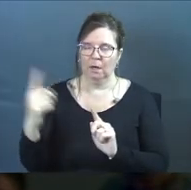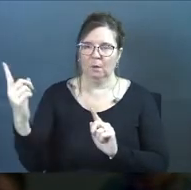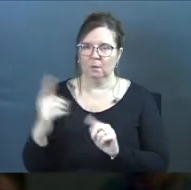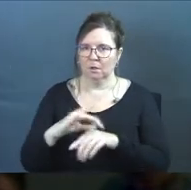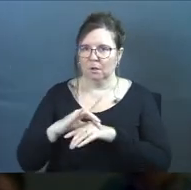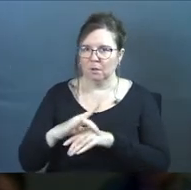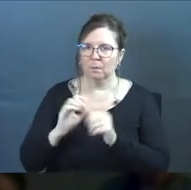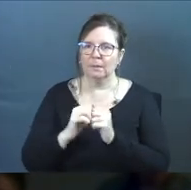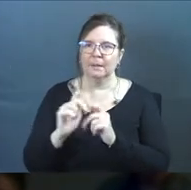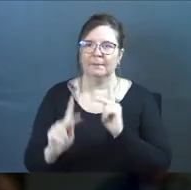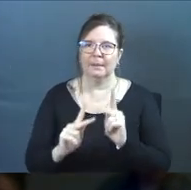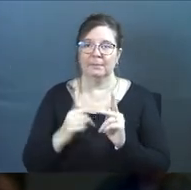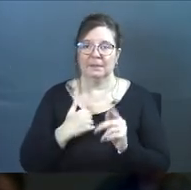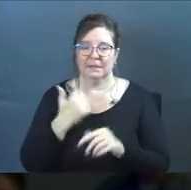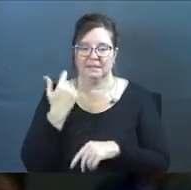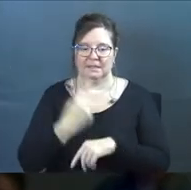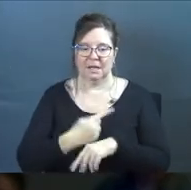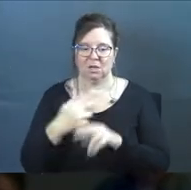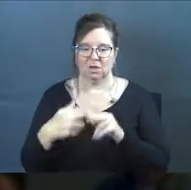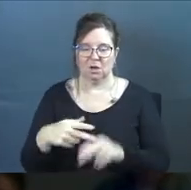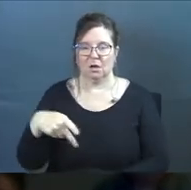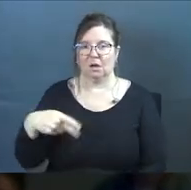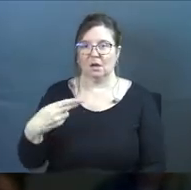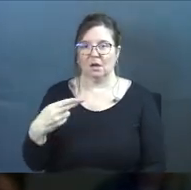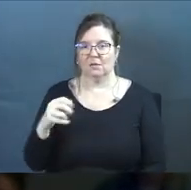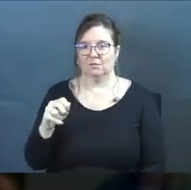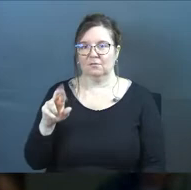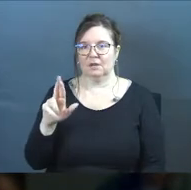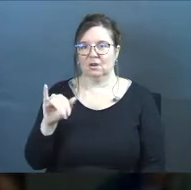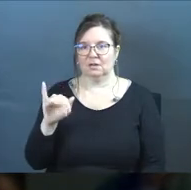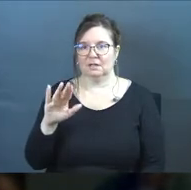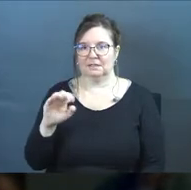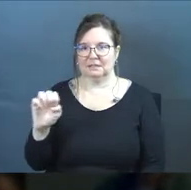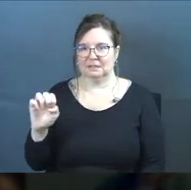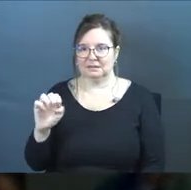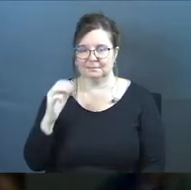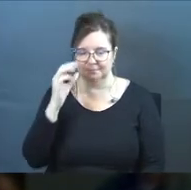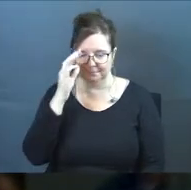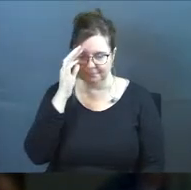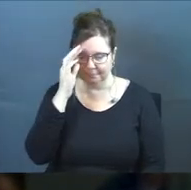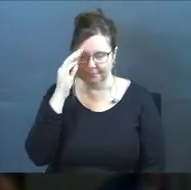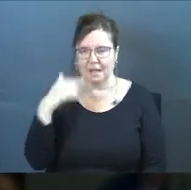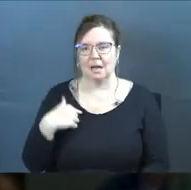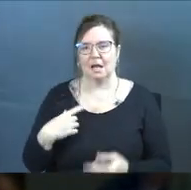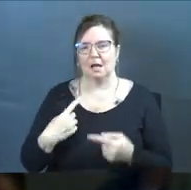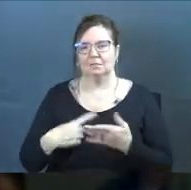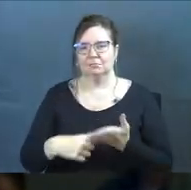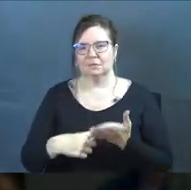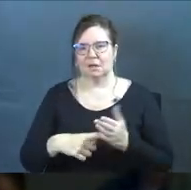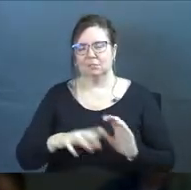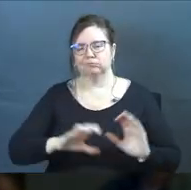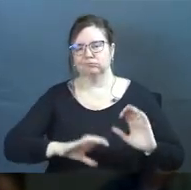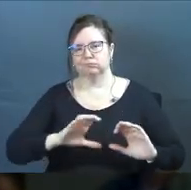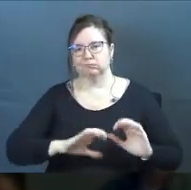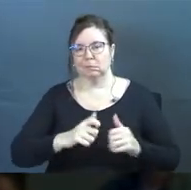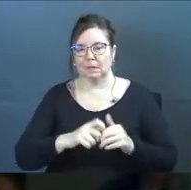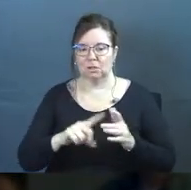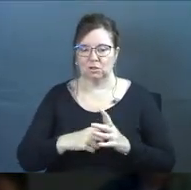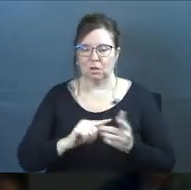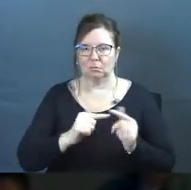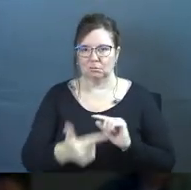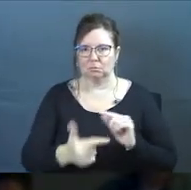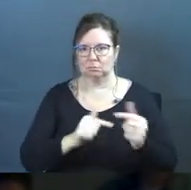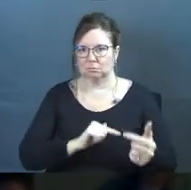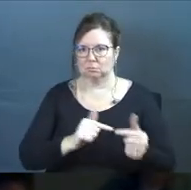was here on the earth with the people in the day called the Pharisees. And he has this kind of dialogue that, you know, progressively just starts